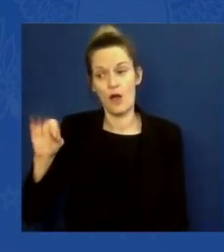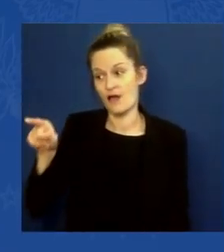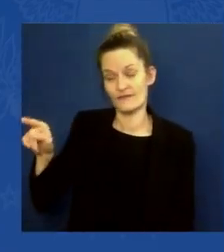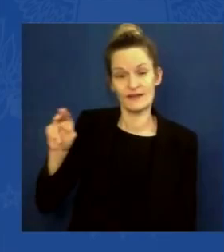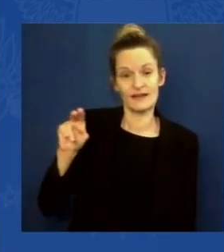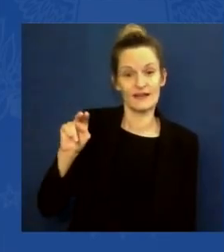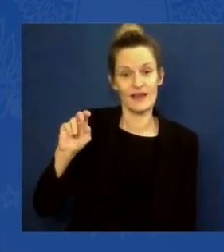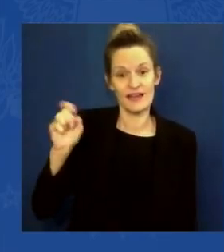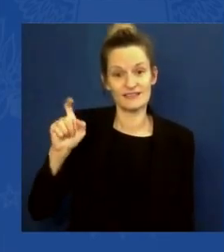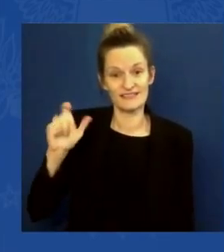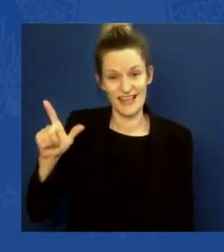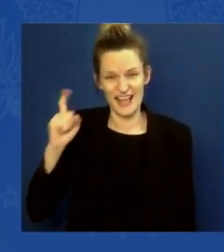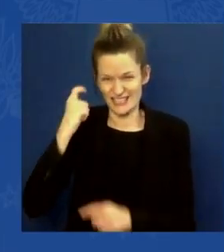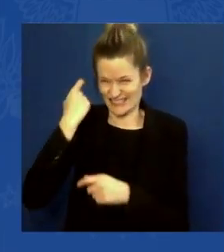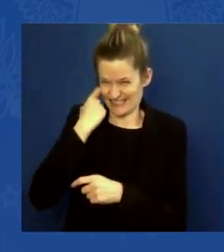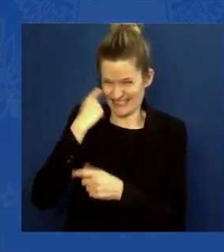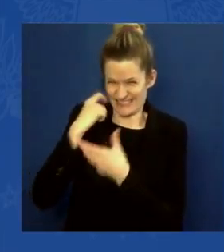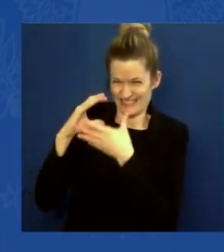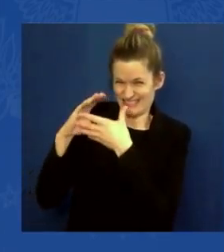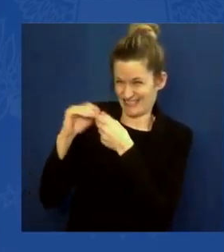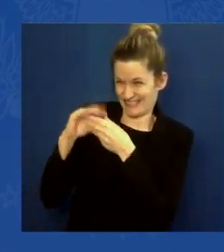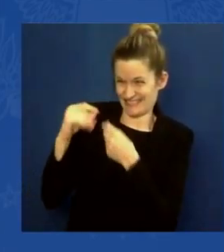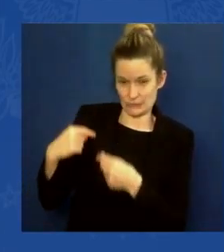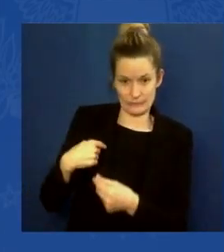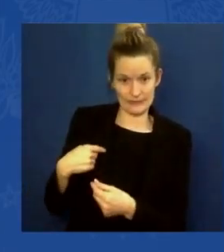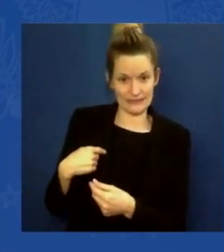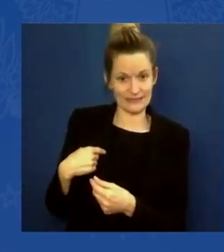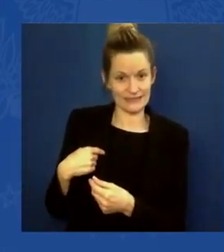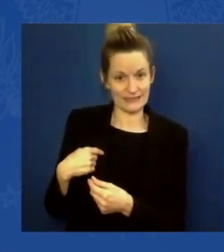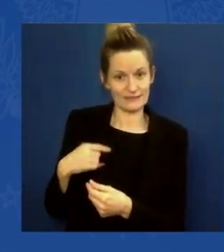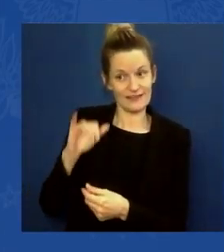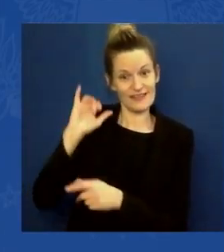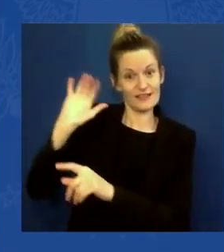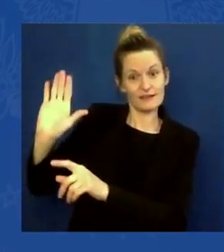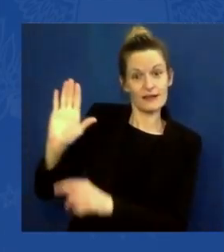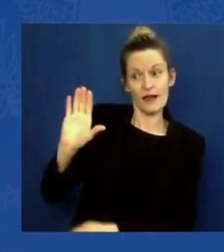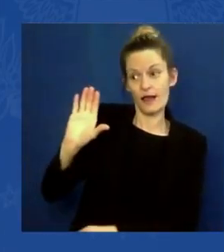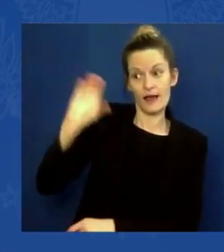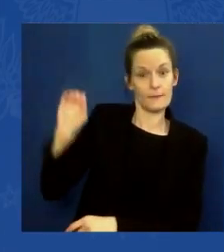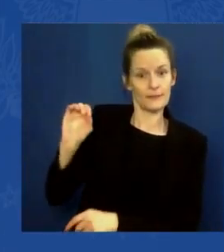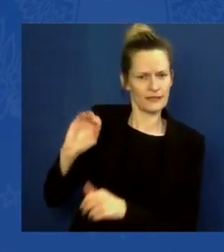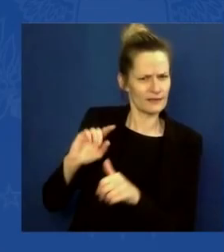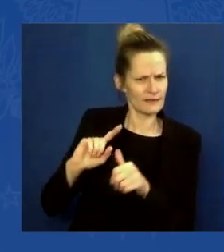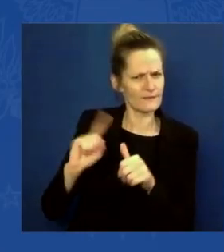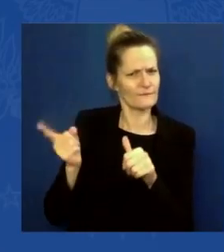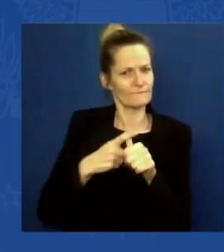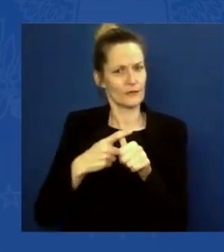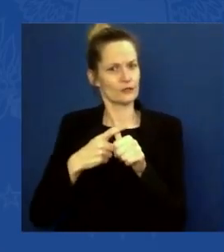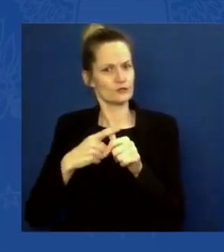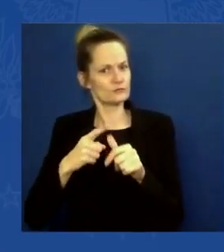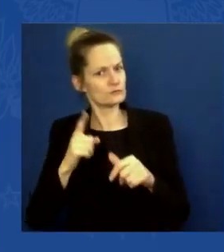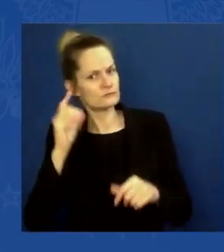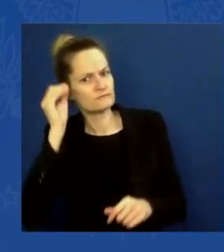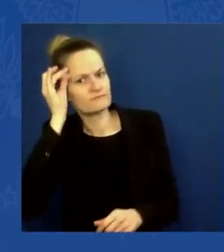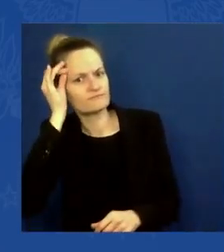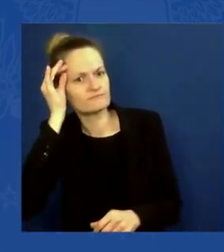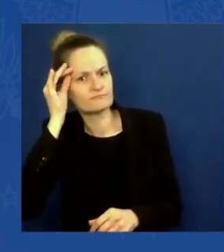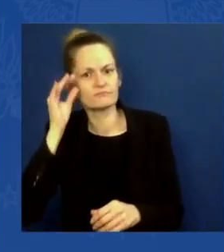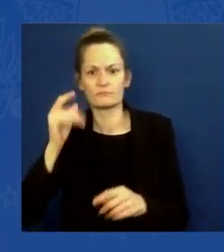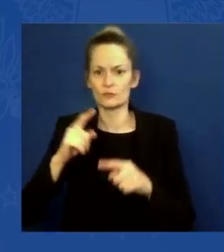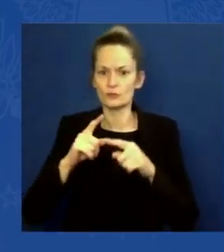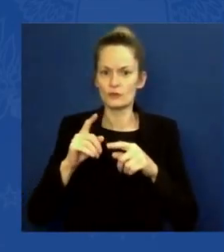They were the first major utility, the first major utility to set that goal. And today, over 20